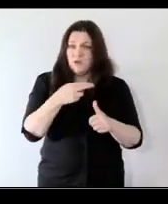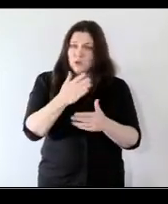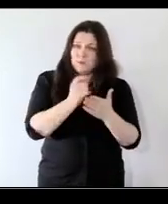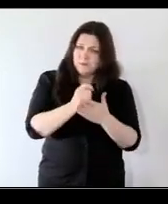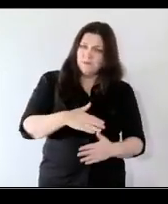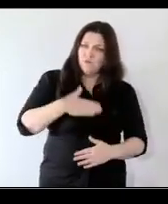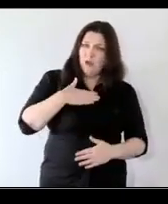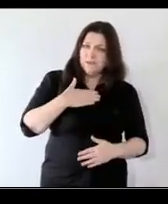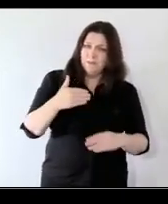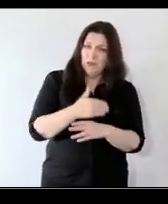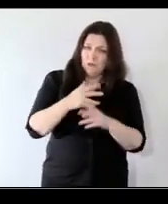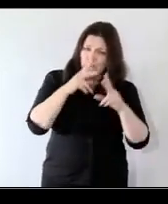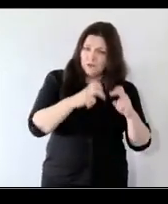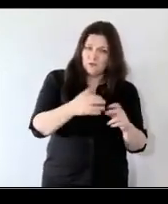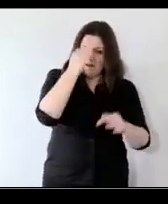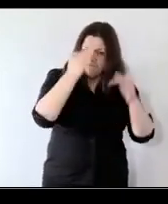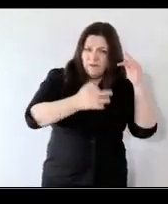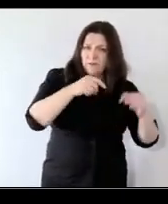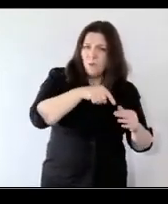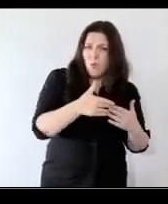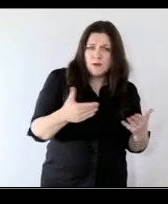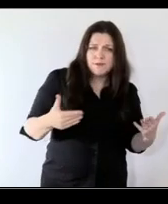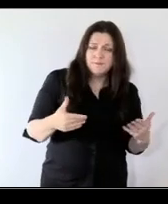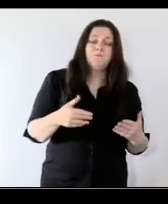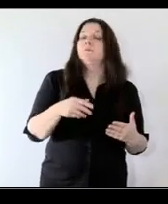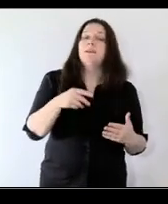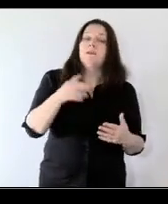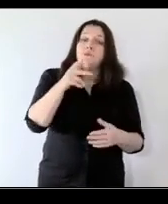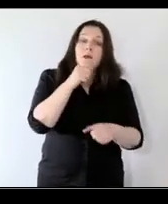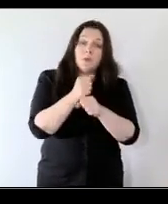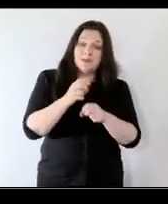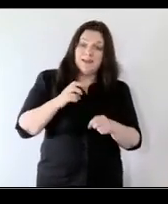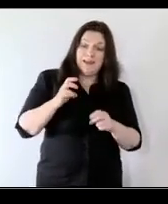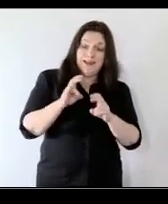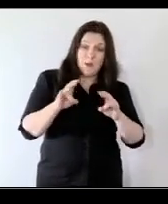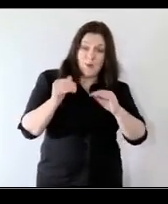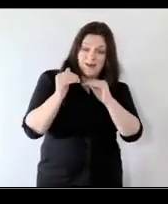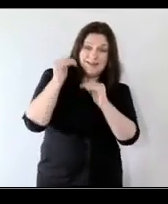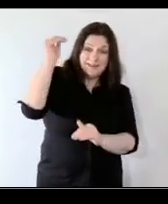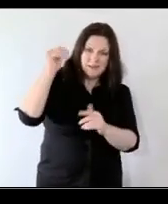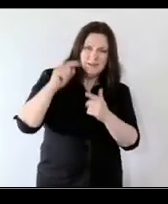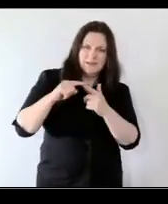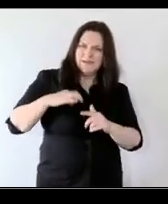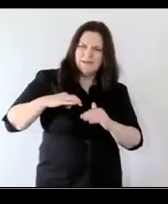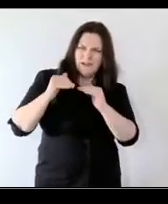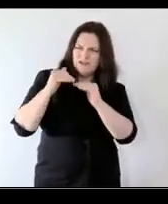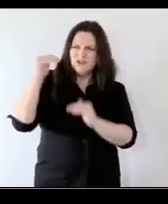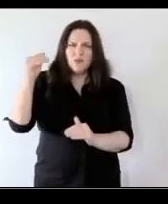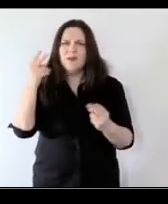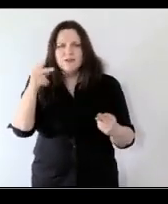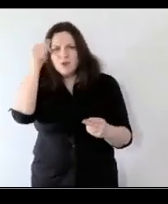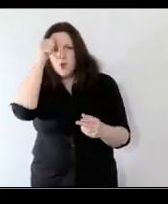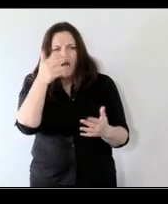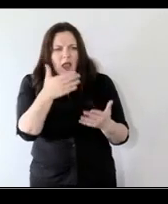by our research findings so if we want to look at inequality disadvantage we need to know about the scale of that disadvantage